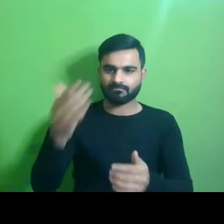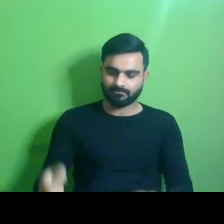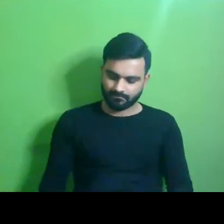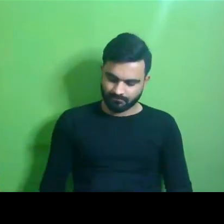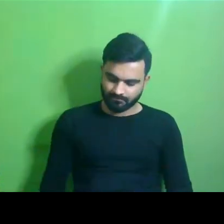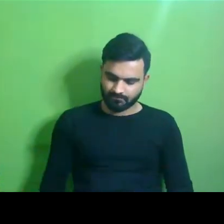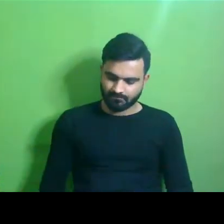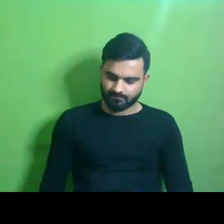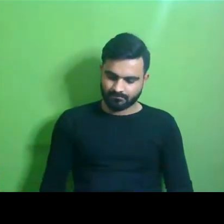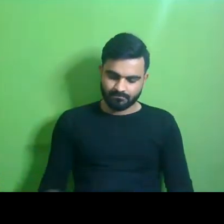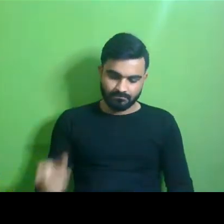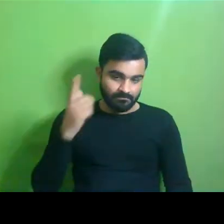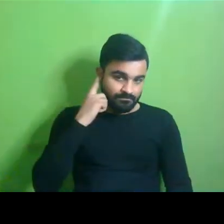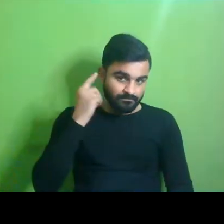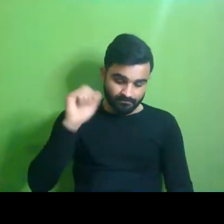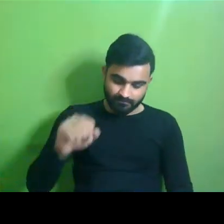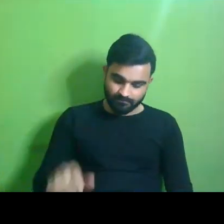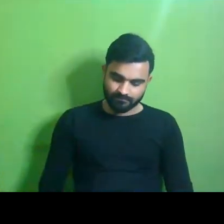Yeah, hi. Can you hear me?